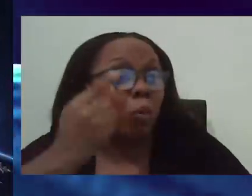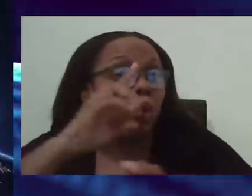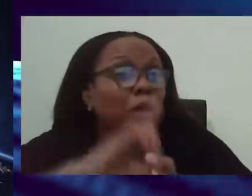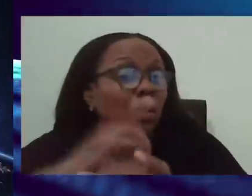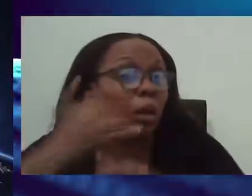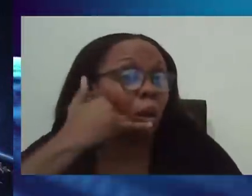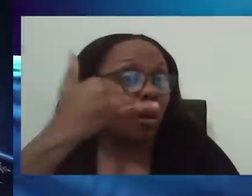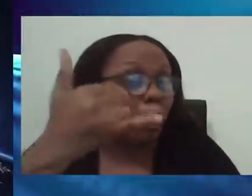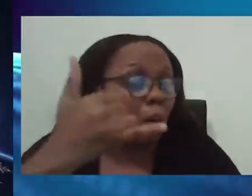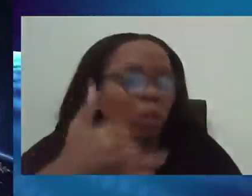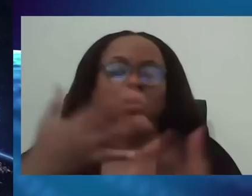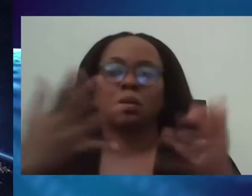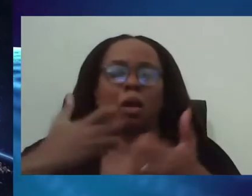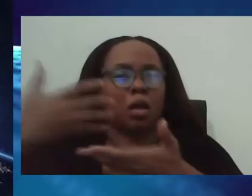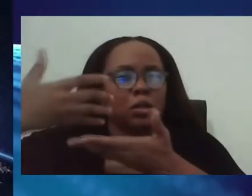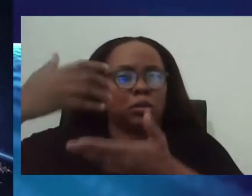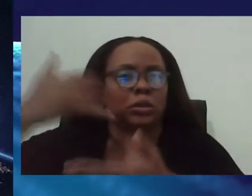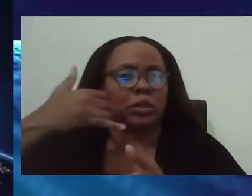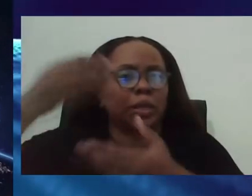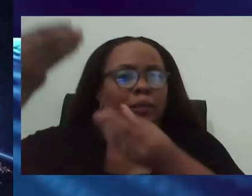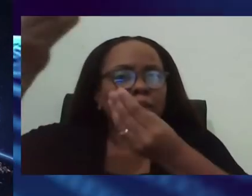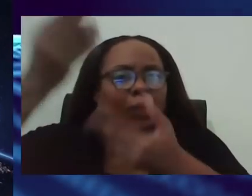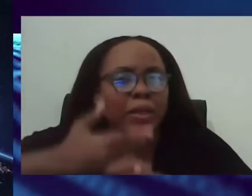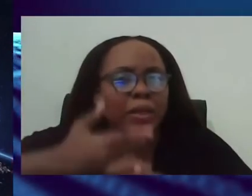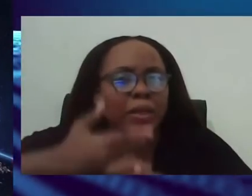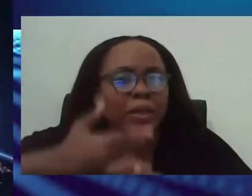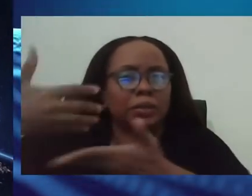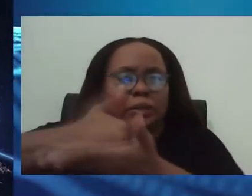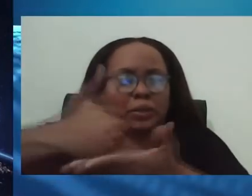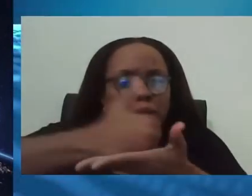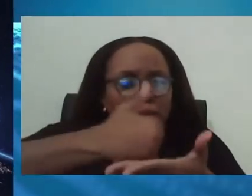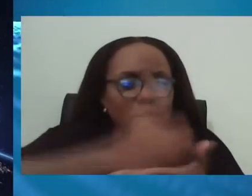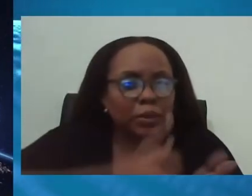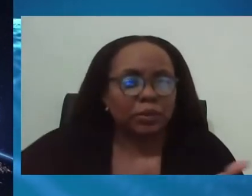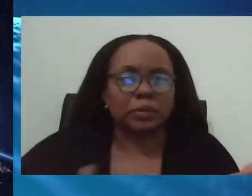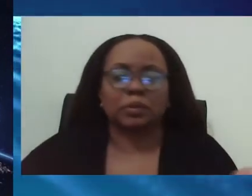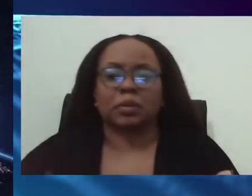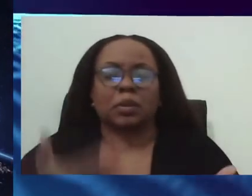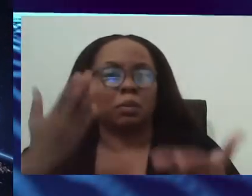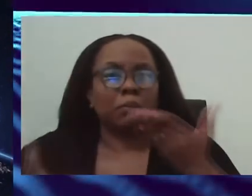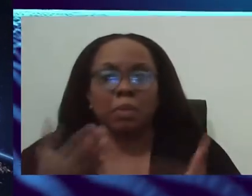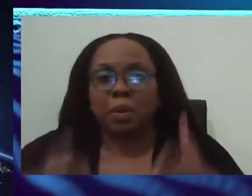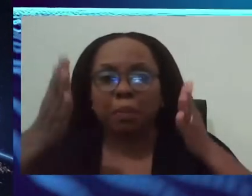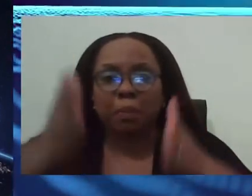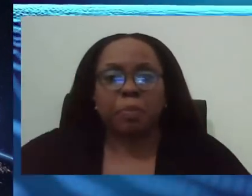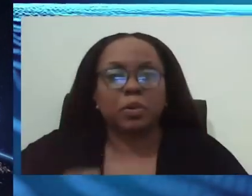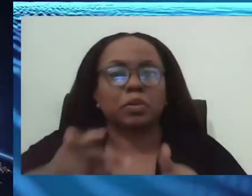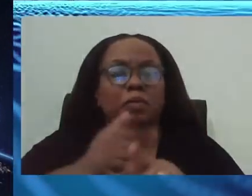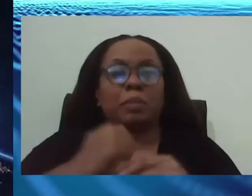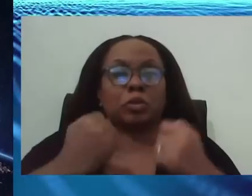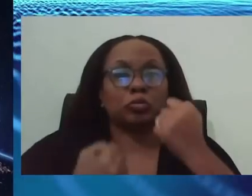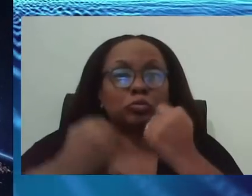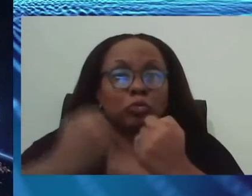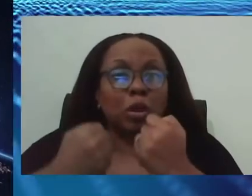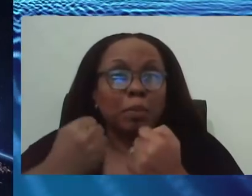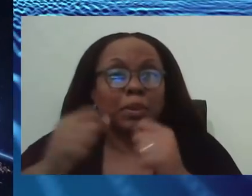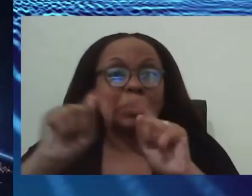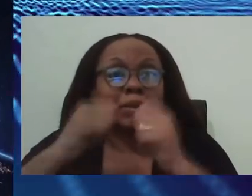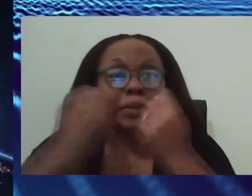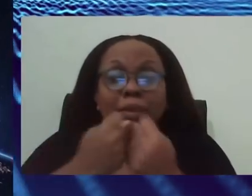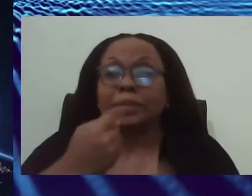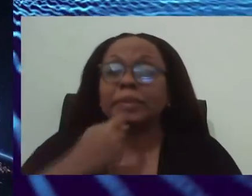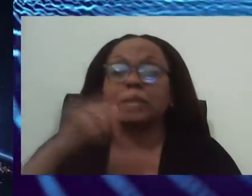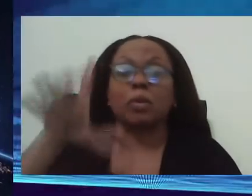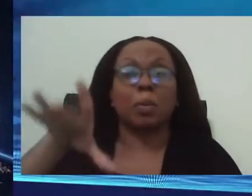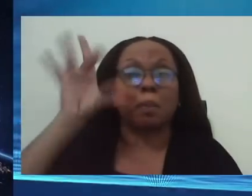trying to collect different pieces of information. You may get a call from a reassessment team. You may get a call from a transport team telling them we're coming to